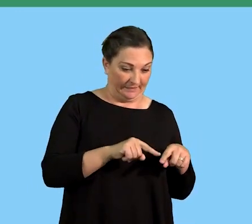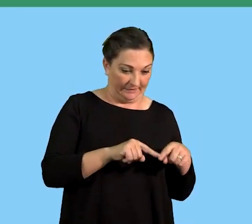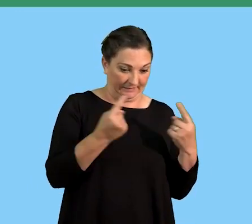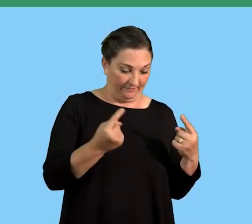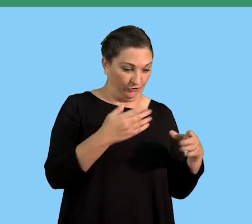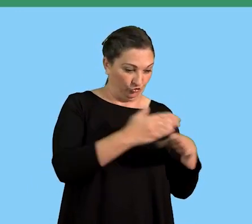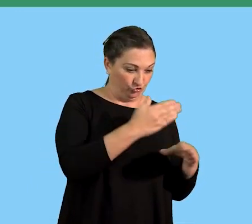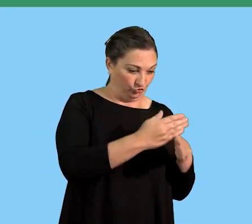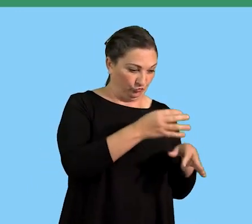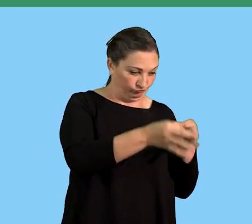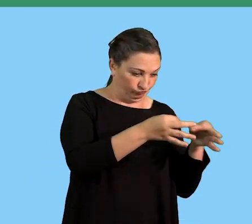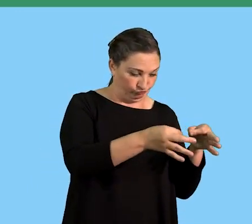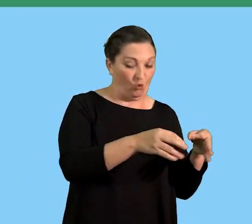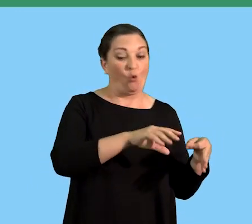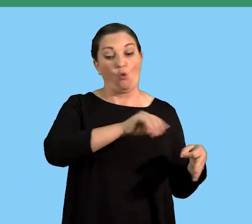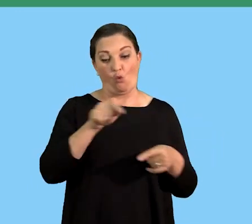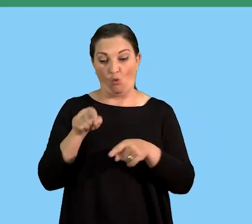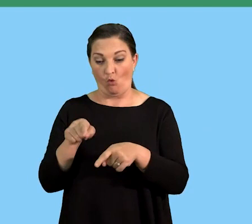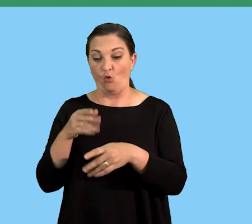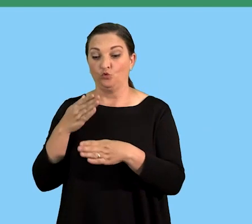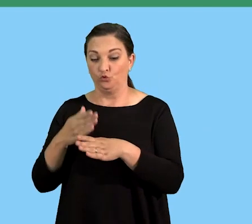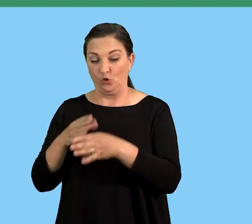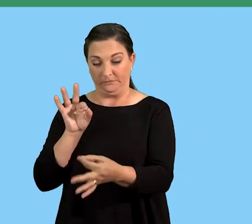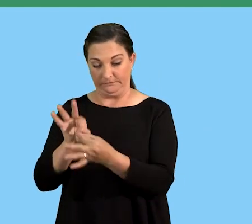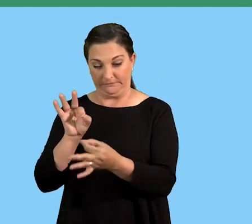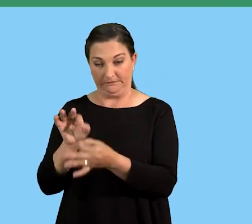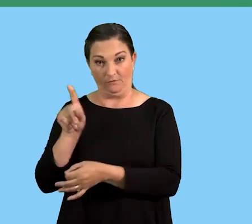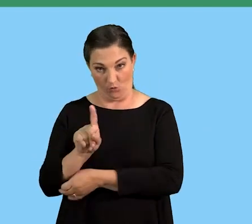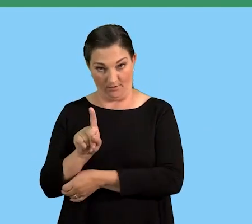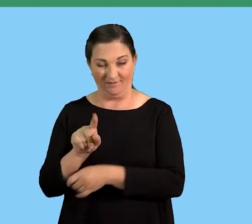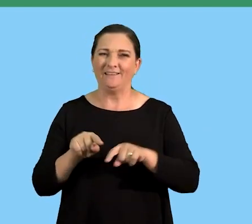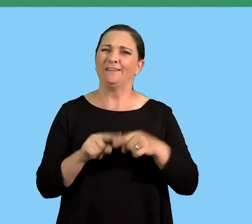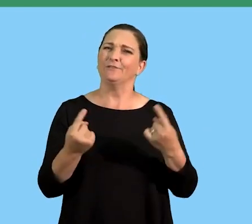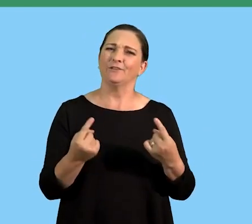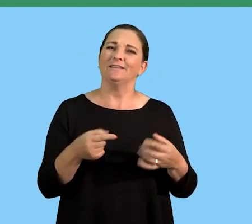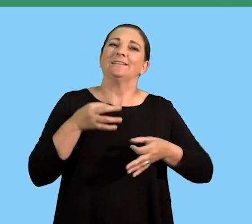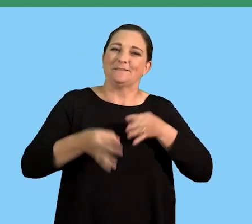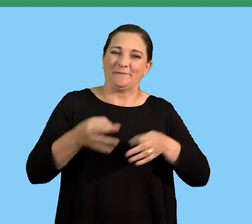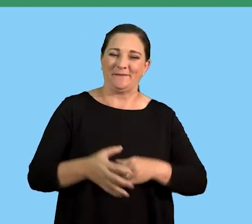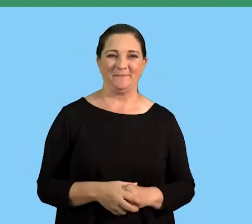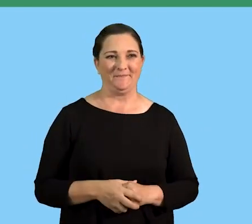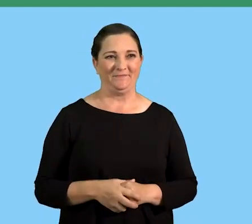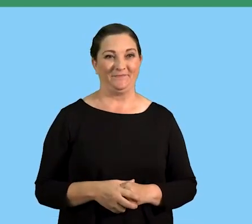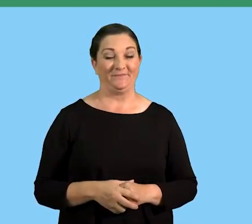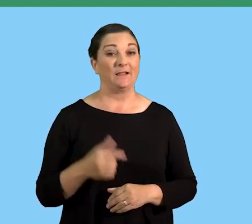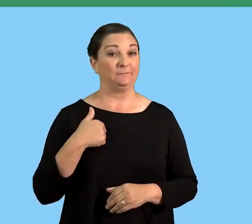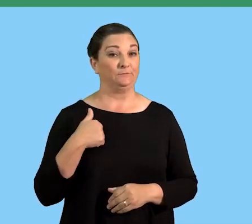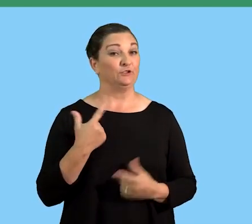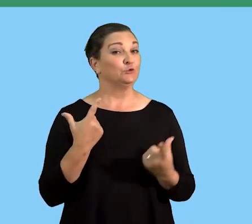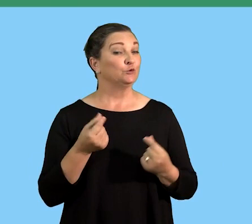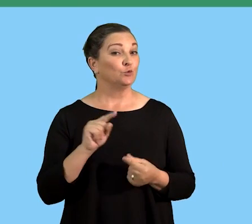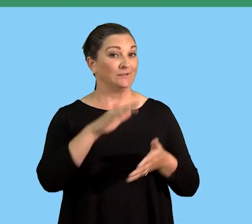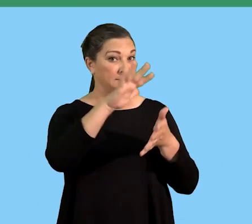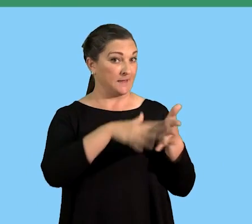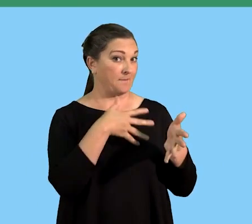between a job description as well as a job specification. Now, as you